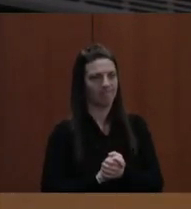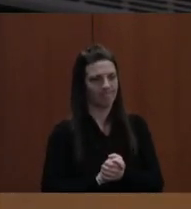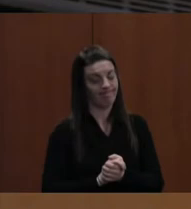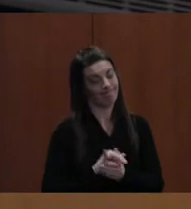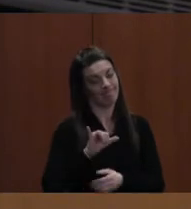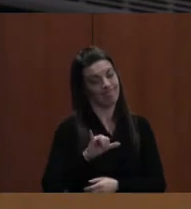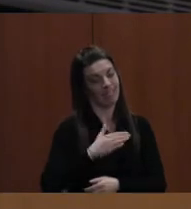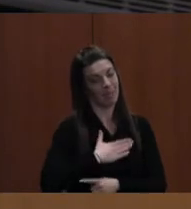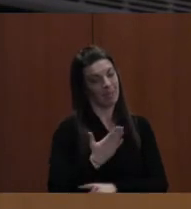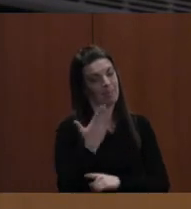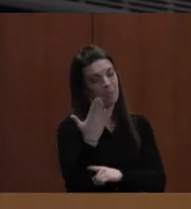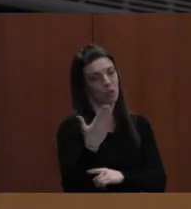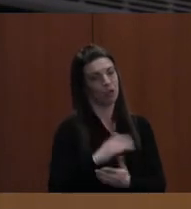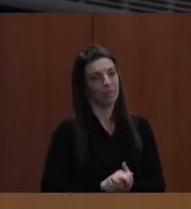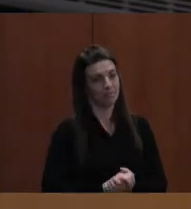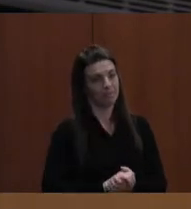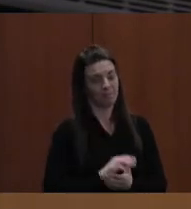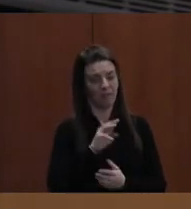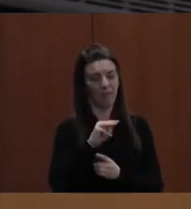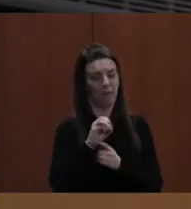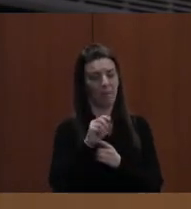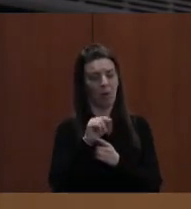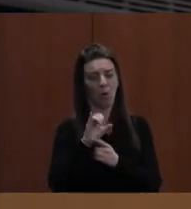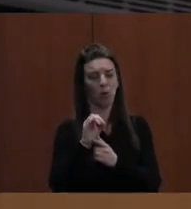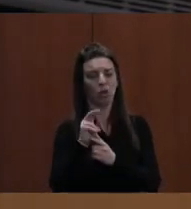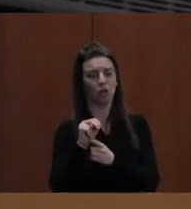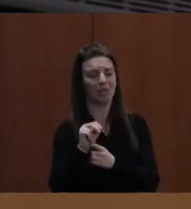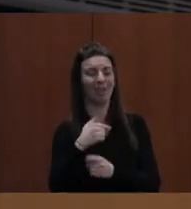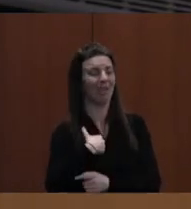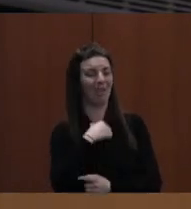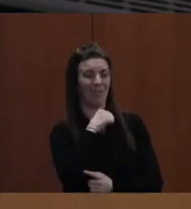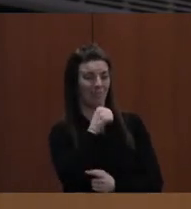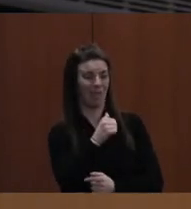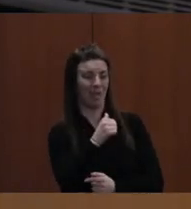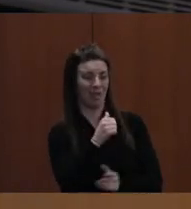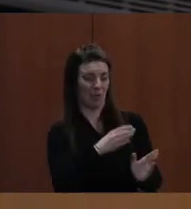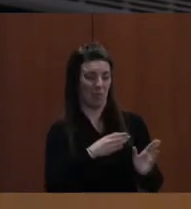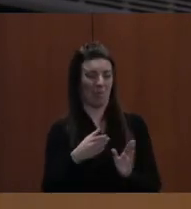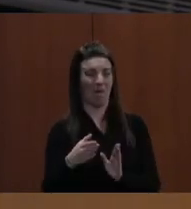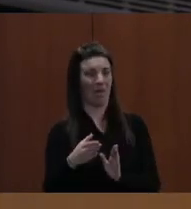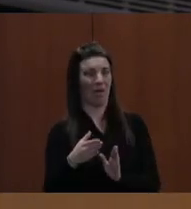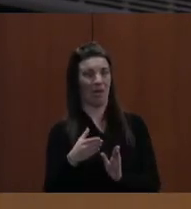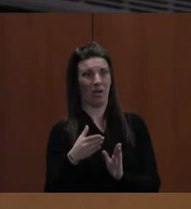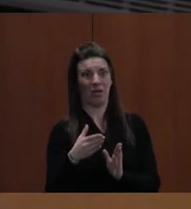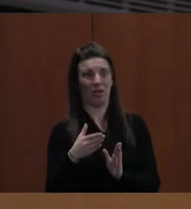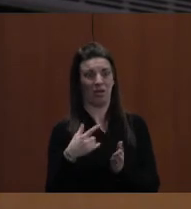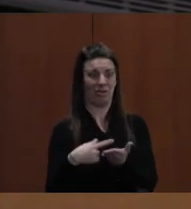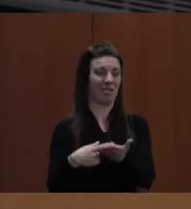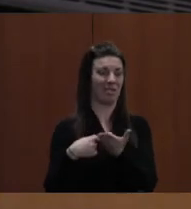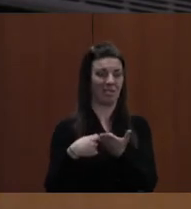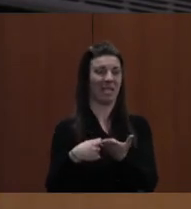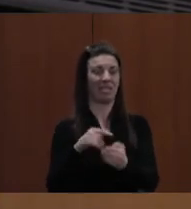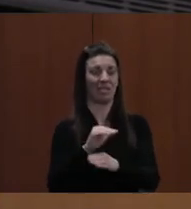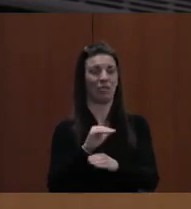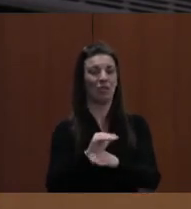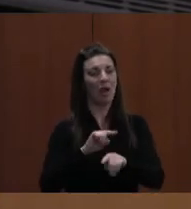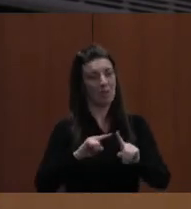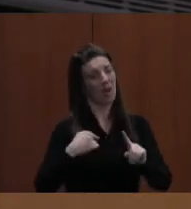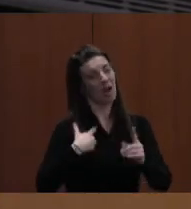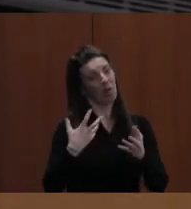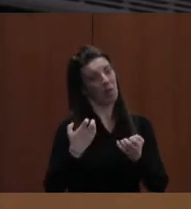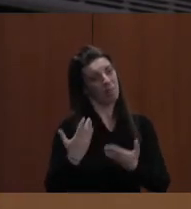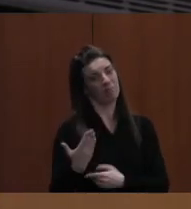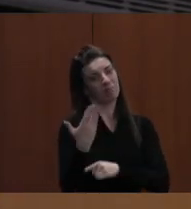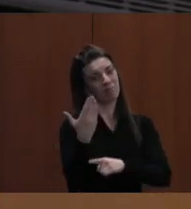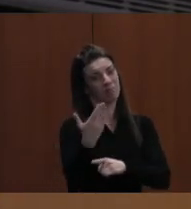motion. I, I did not prepare to, to address that, but, um, I will. I would like to make a motion that